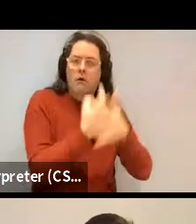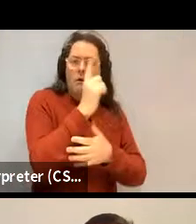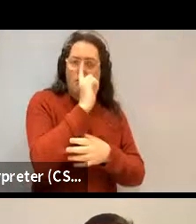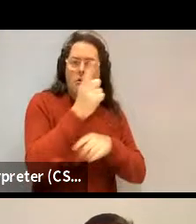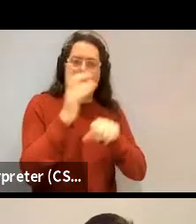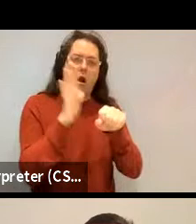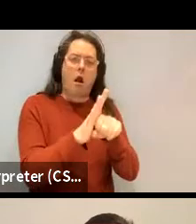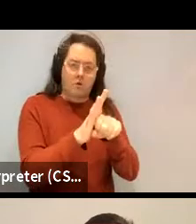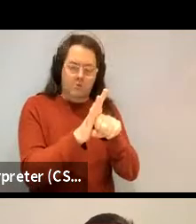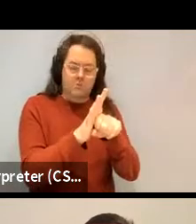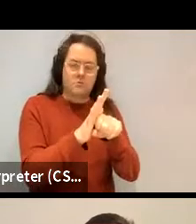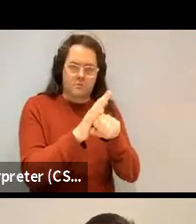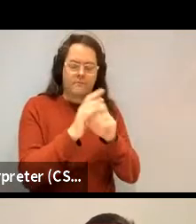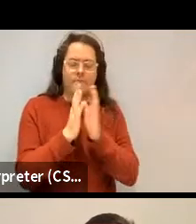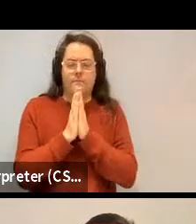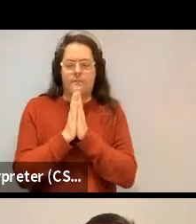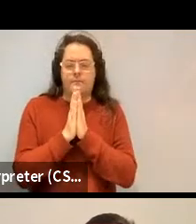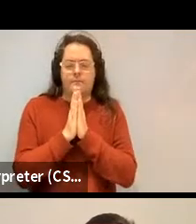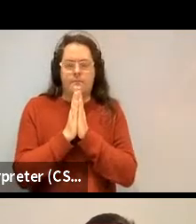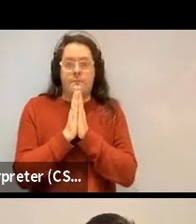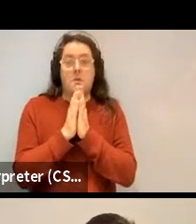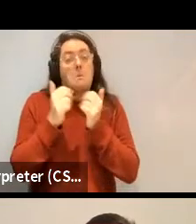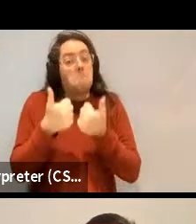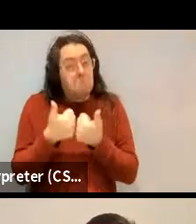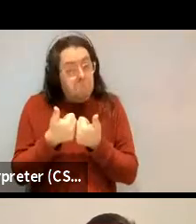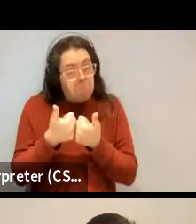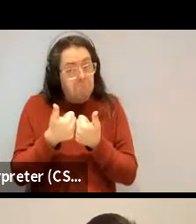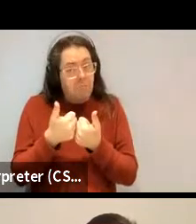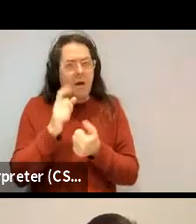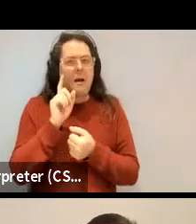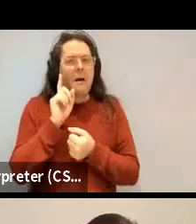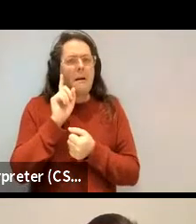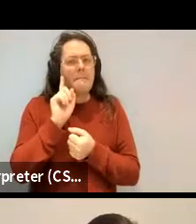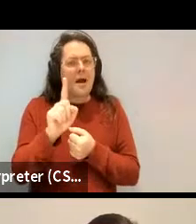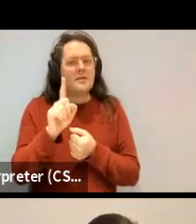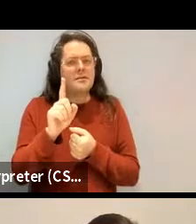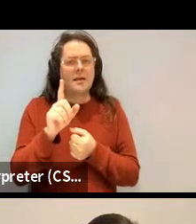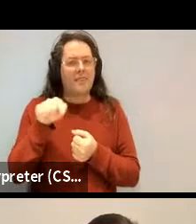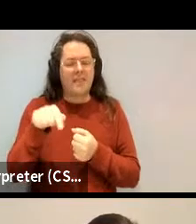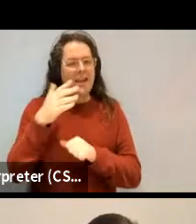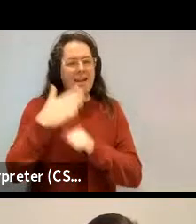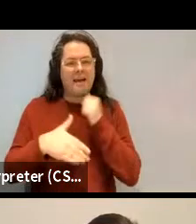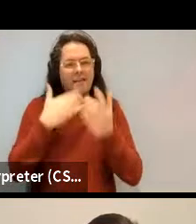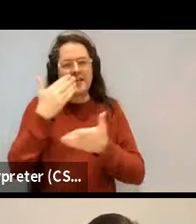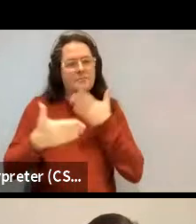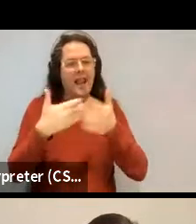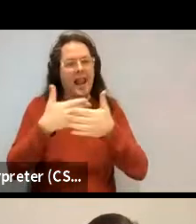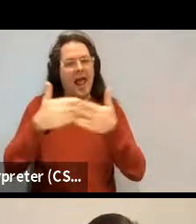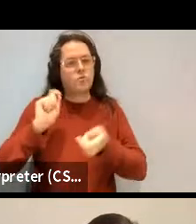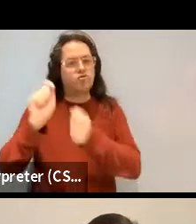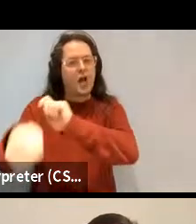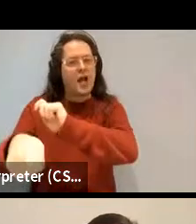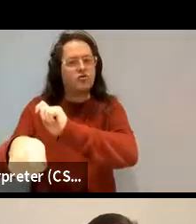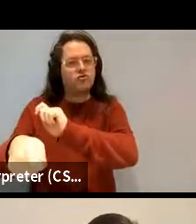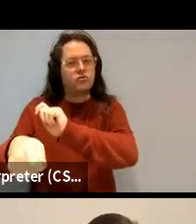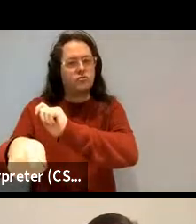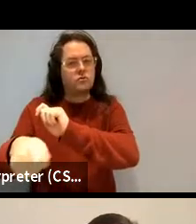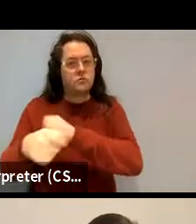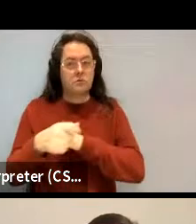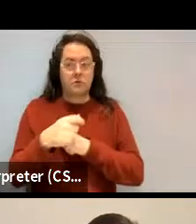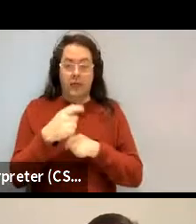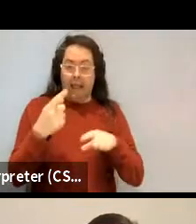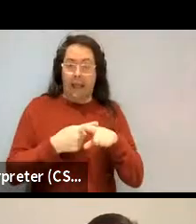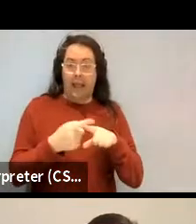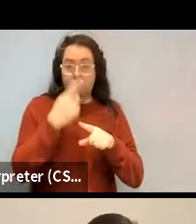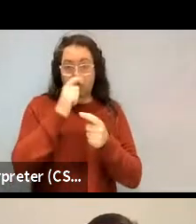there's a problem that it, it can't really explain language change. So, you know, could English change